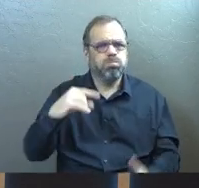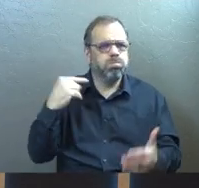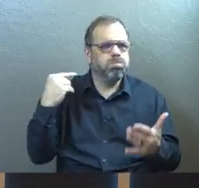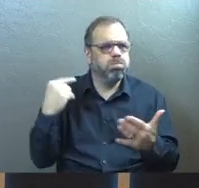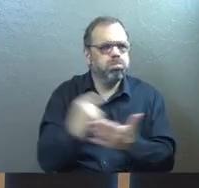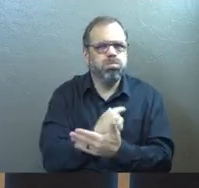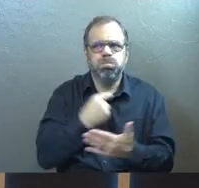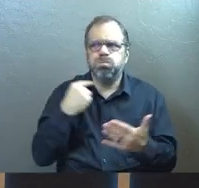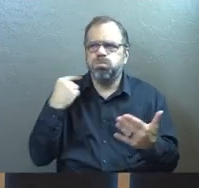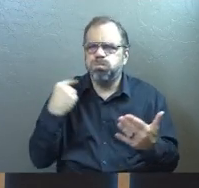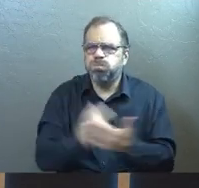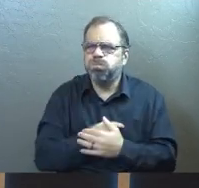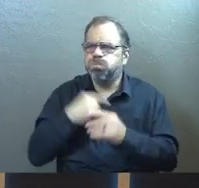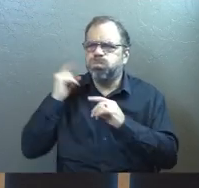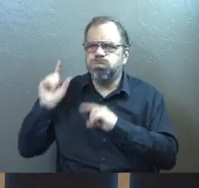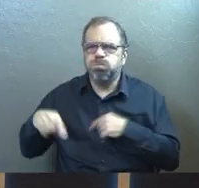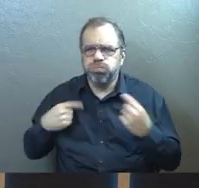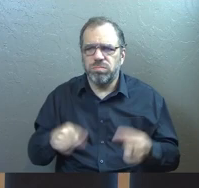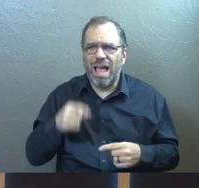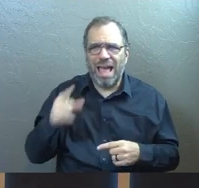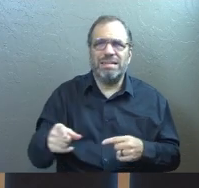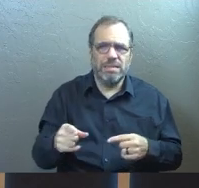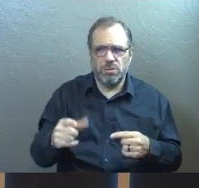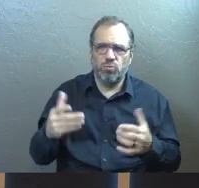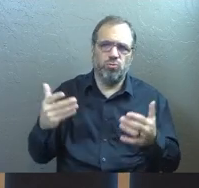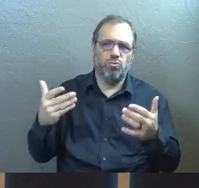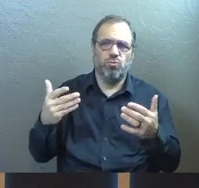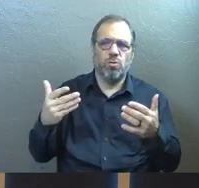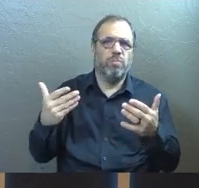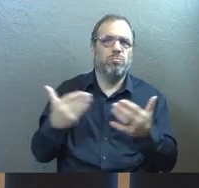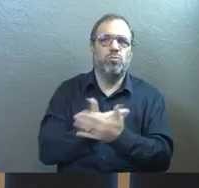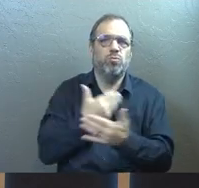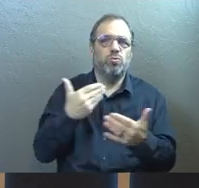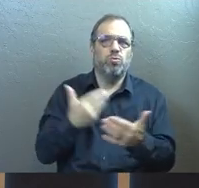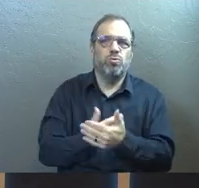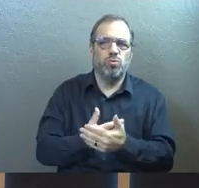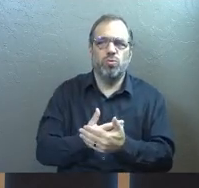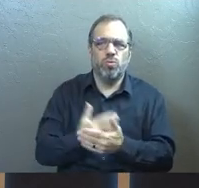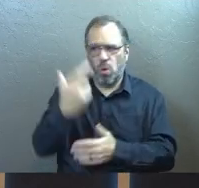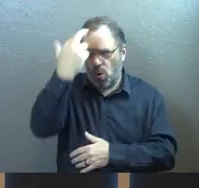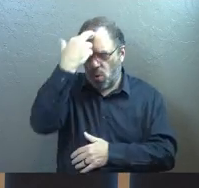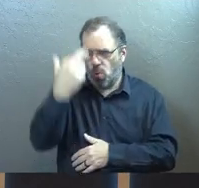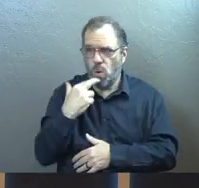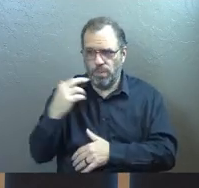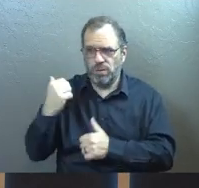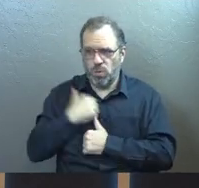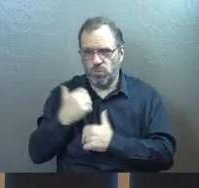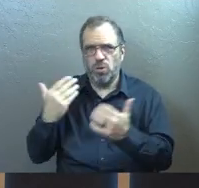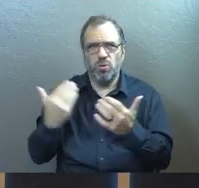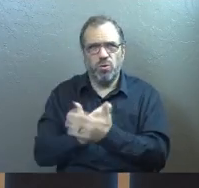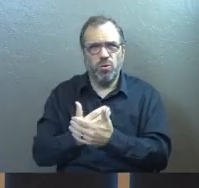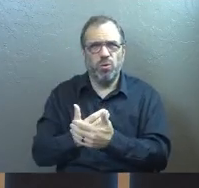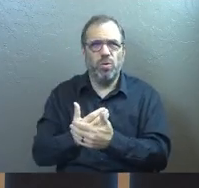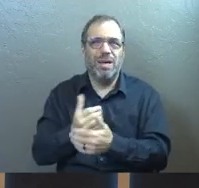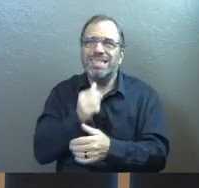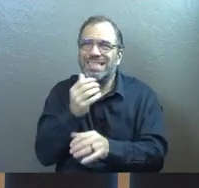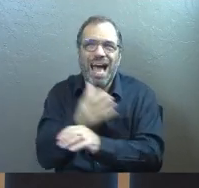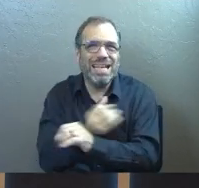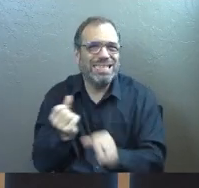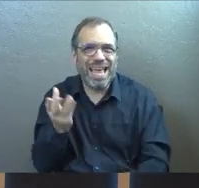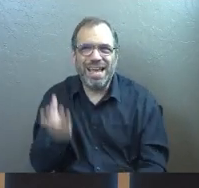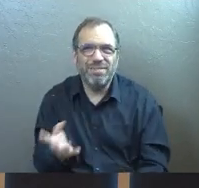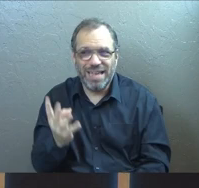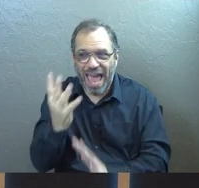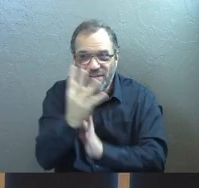ever. And he gets a fresh stream of unbelieving Roman soldiers strapped to him every four